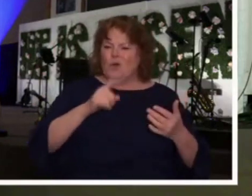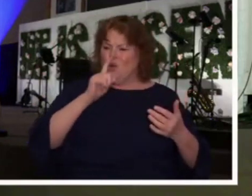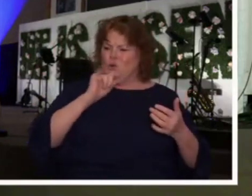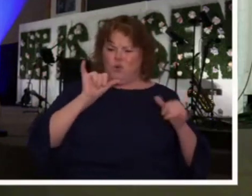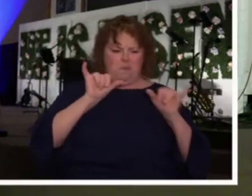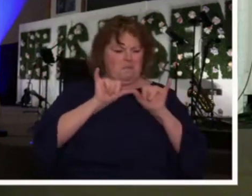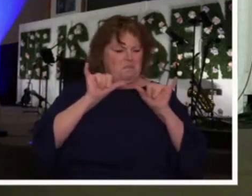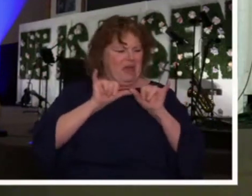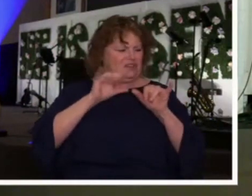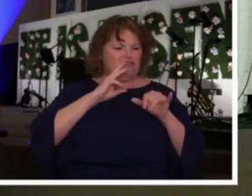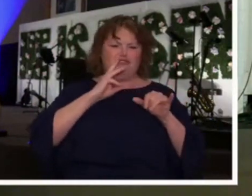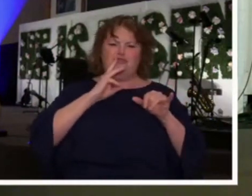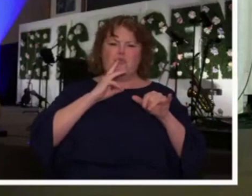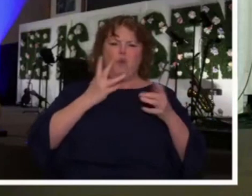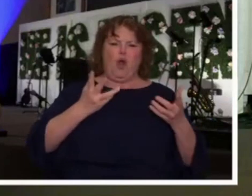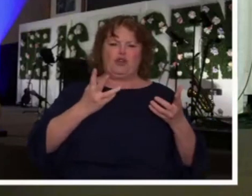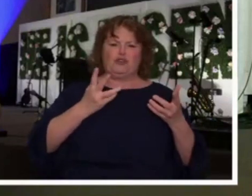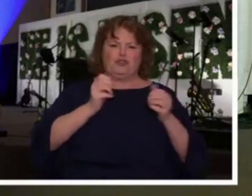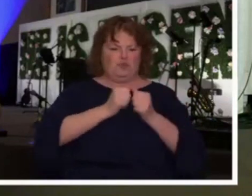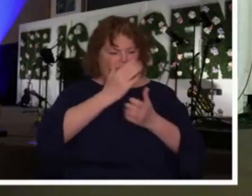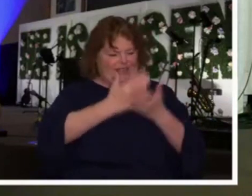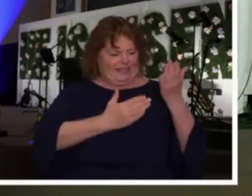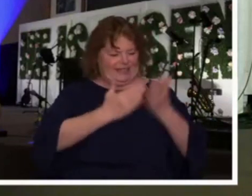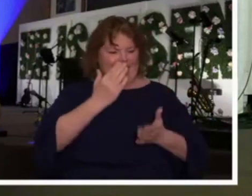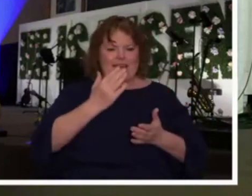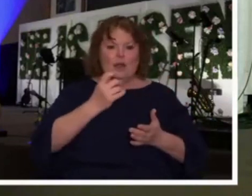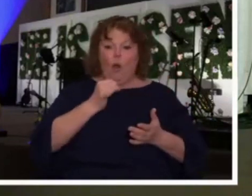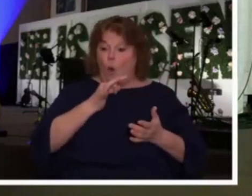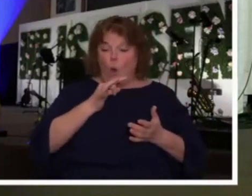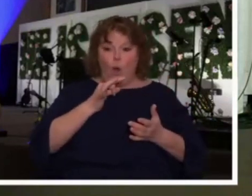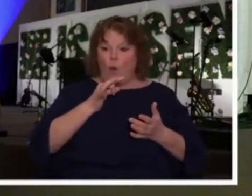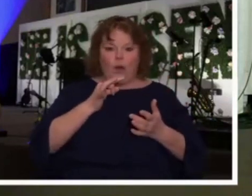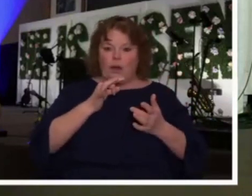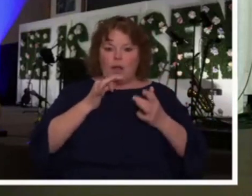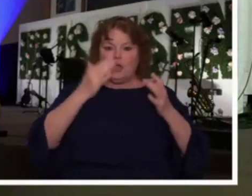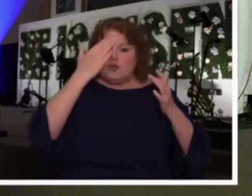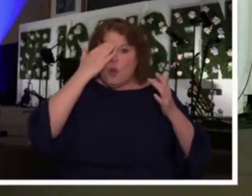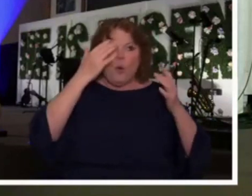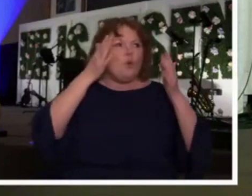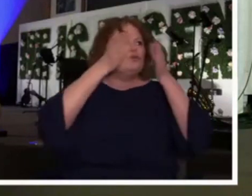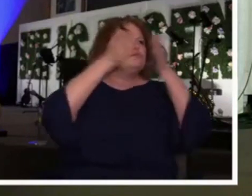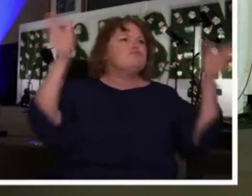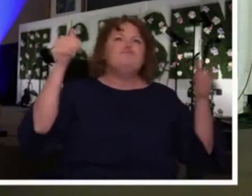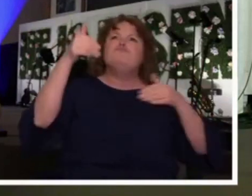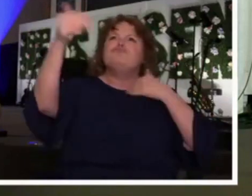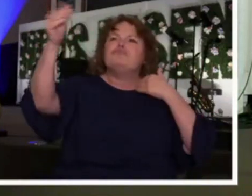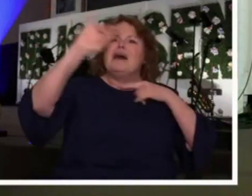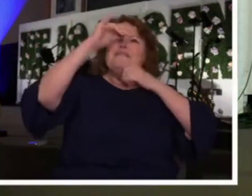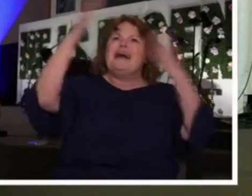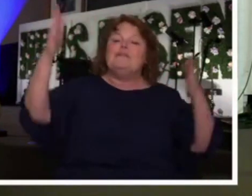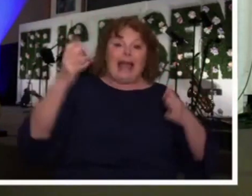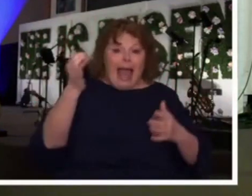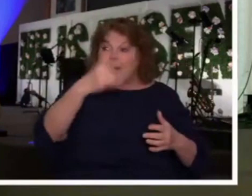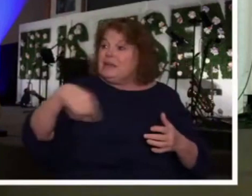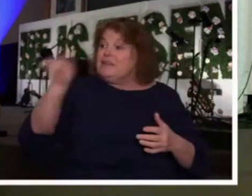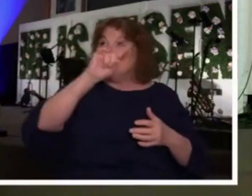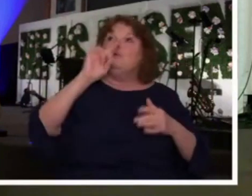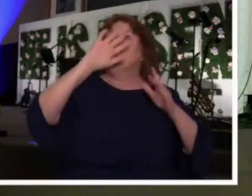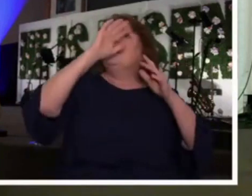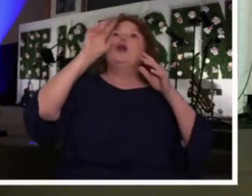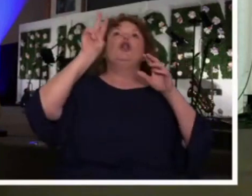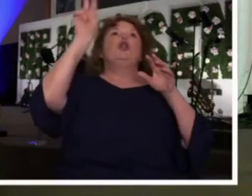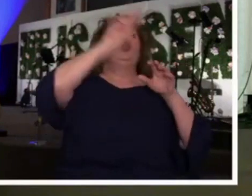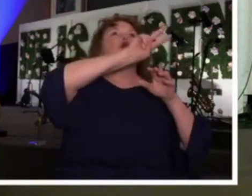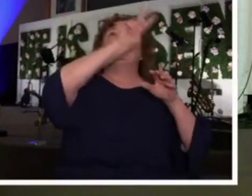waters in the hollow of His hand or the breadth of His hand marked off the heavens? Have any of you at night ever stood and just looked up in the sky going, how